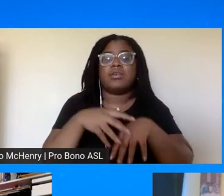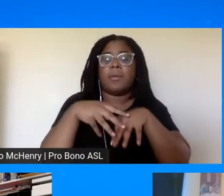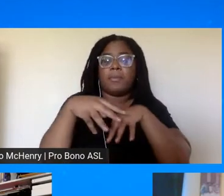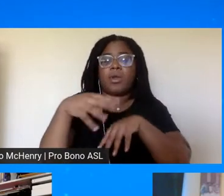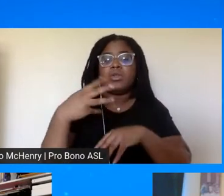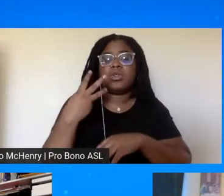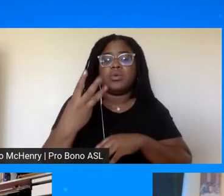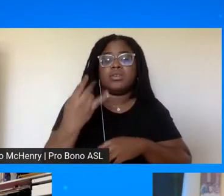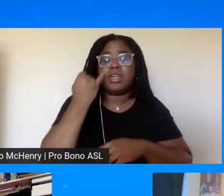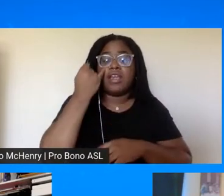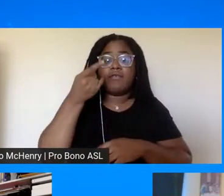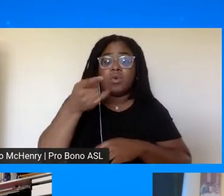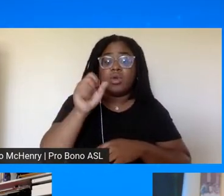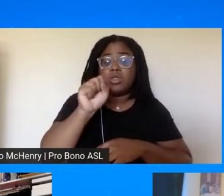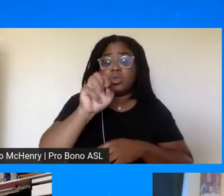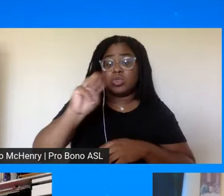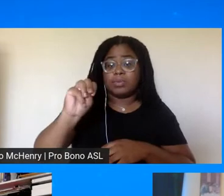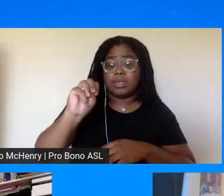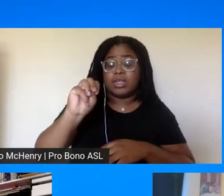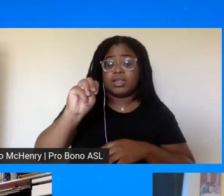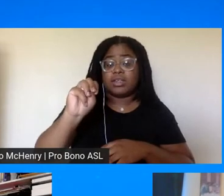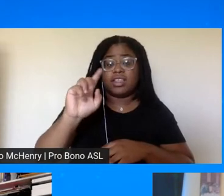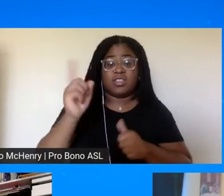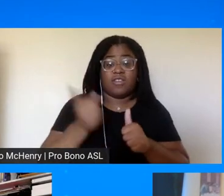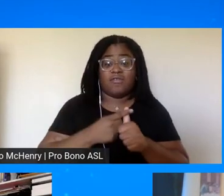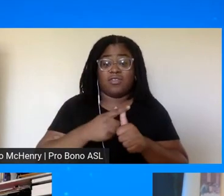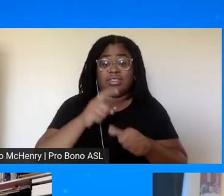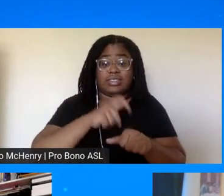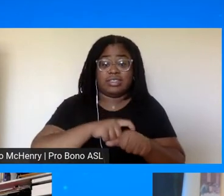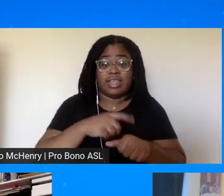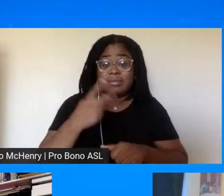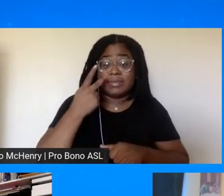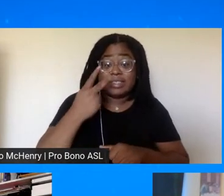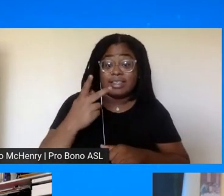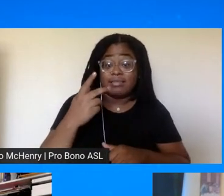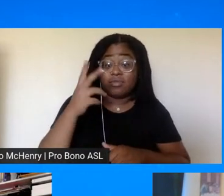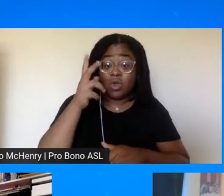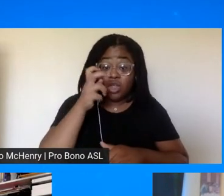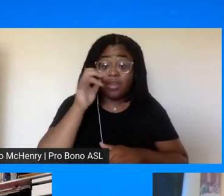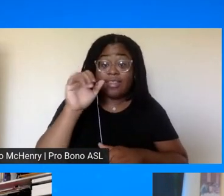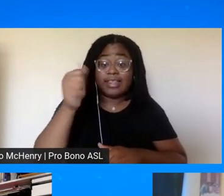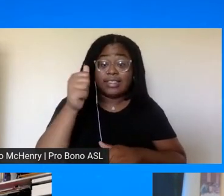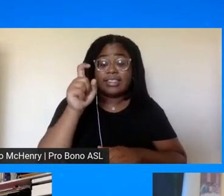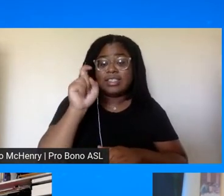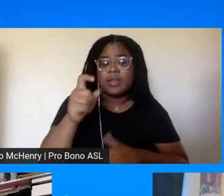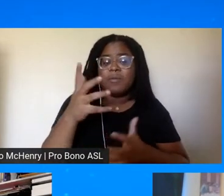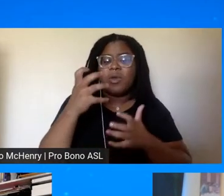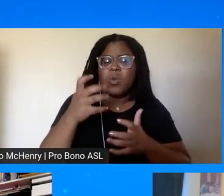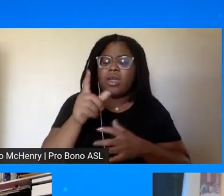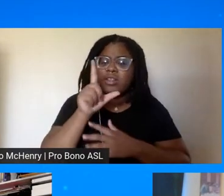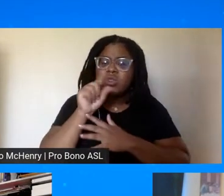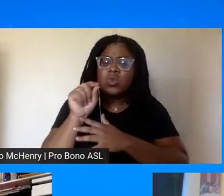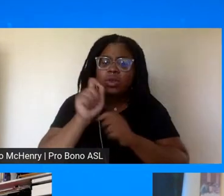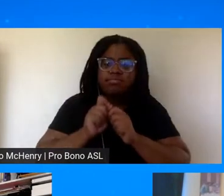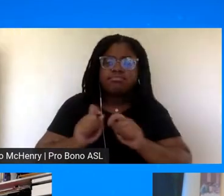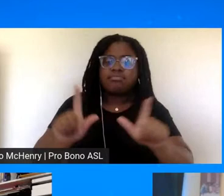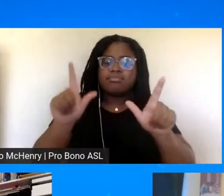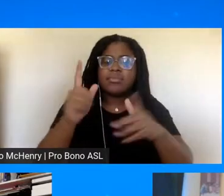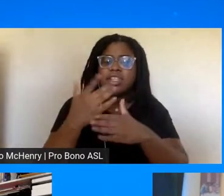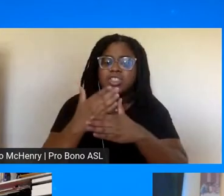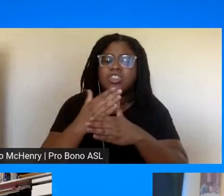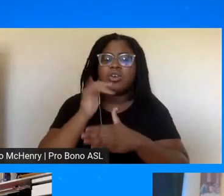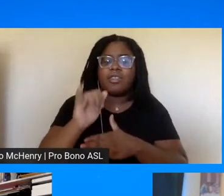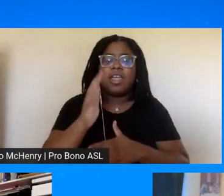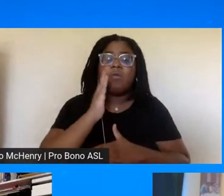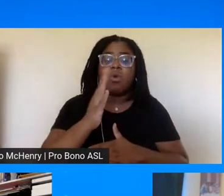social media and you this is your first time hearing these 10 demands we want you to tweet that and share that we'll share them on social media